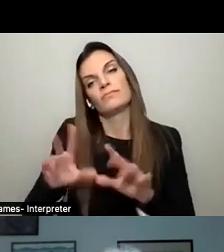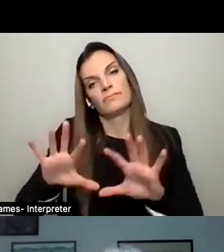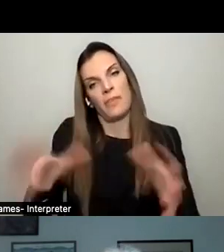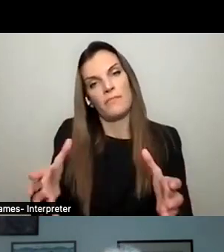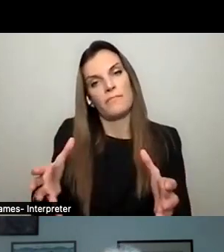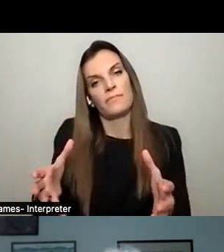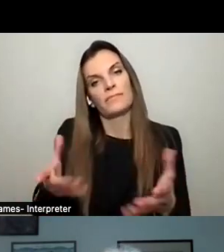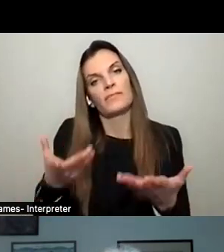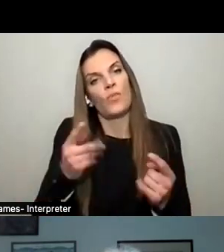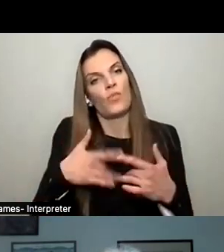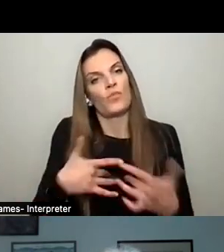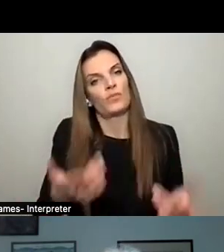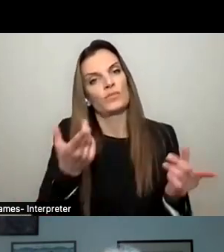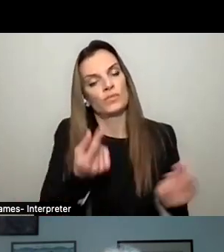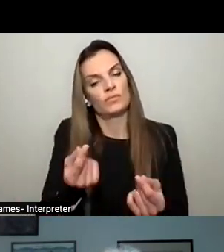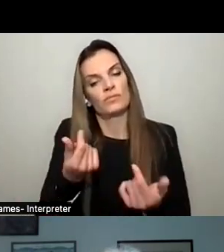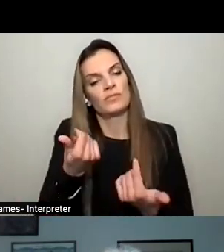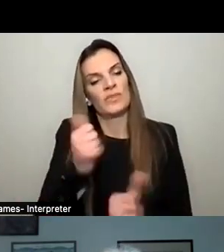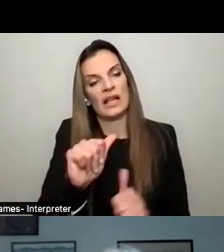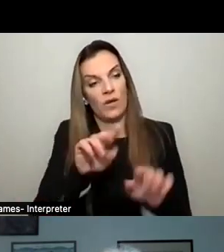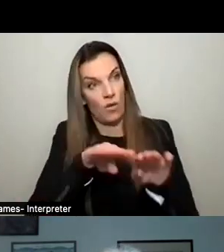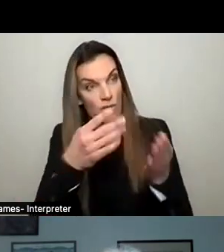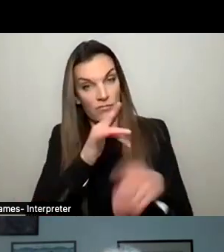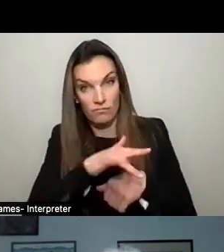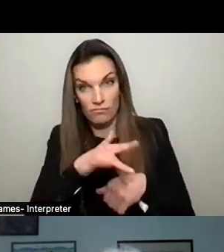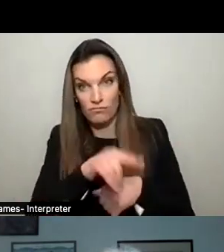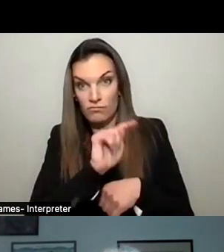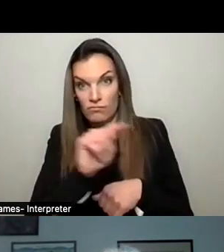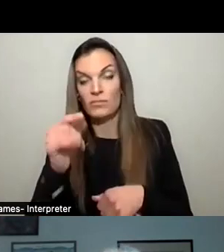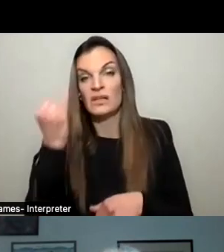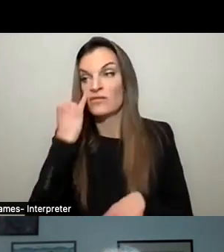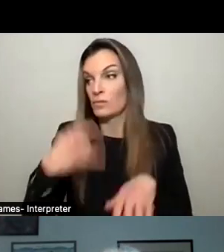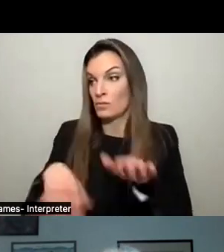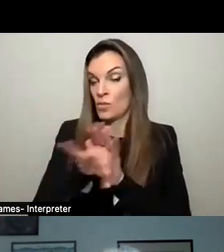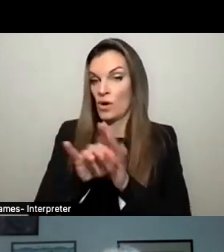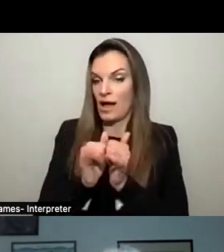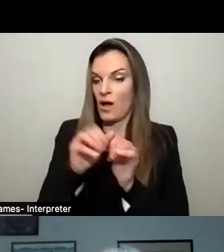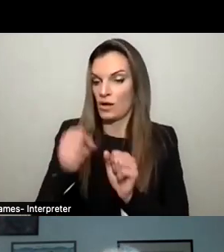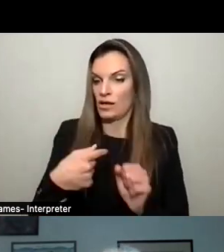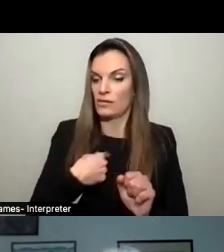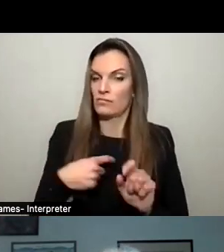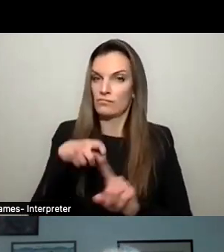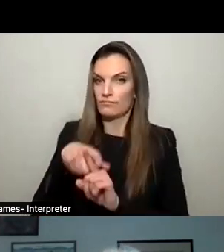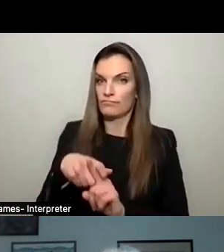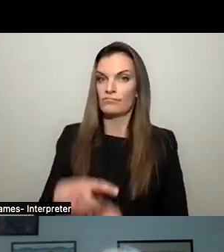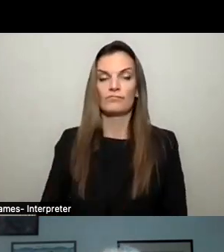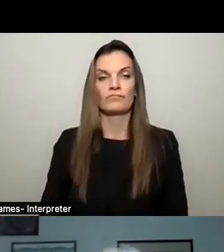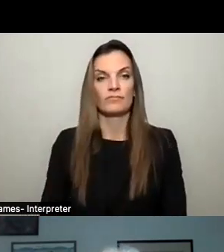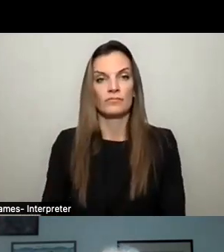any openings on the committees and the qualifications to have appointed them, to be appointed to them. I apologize.